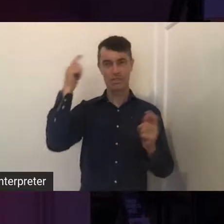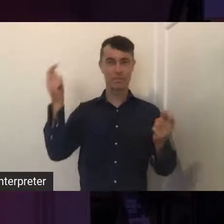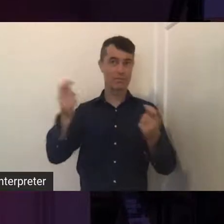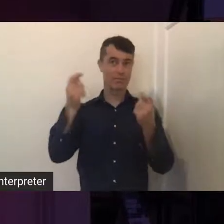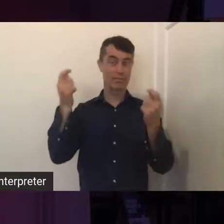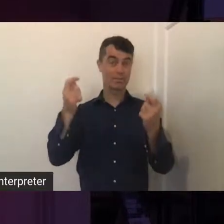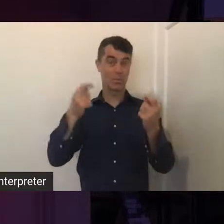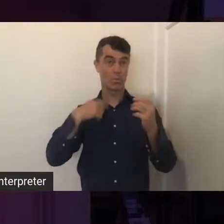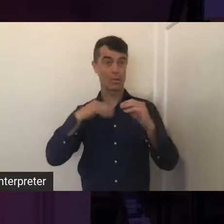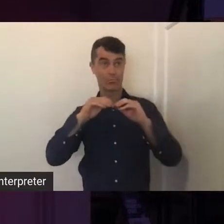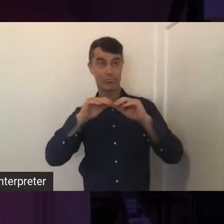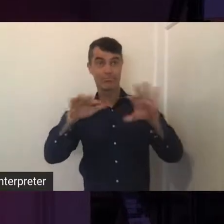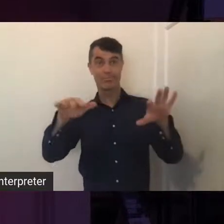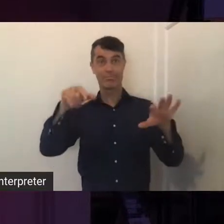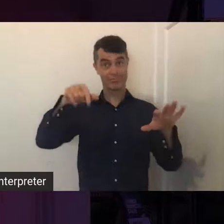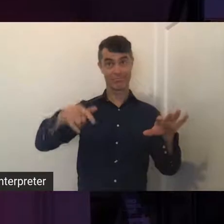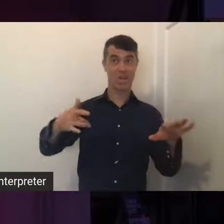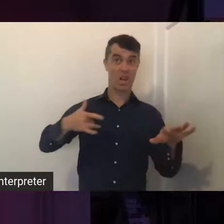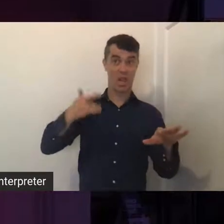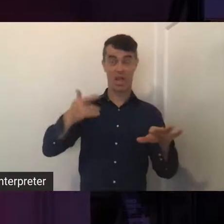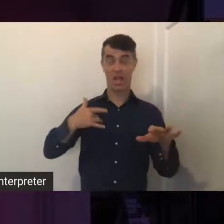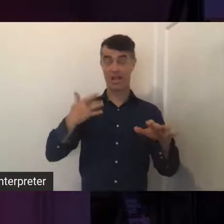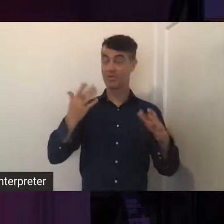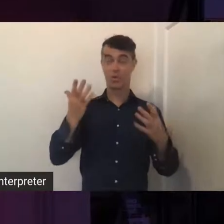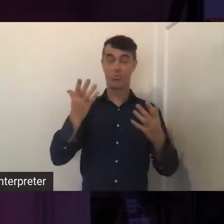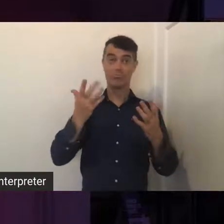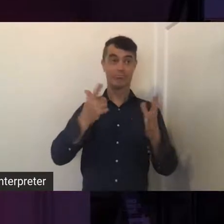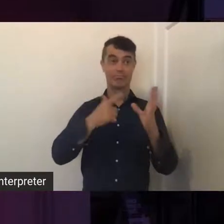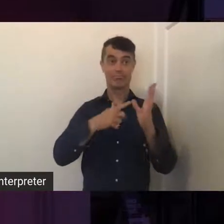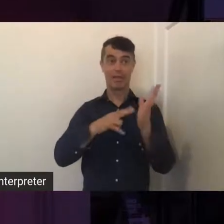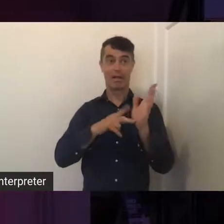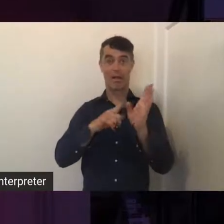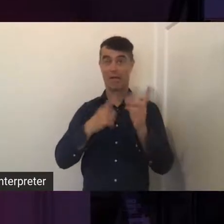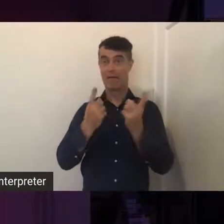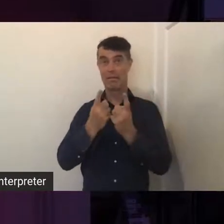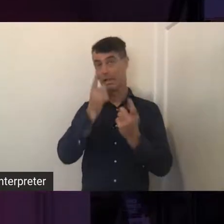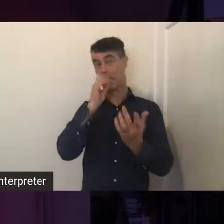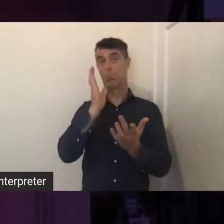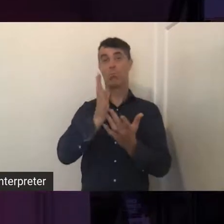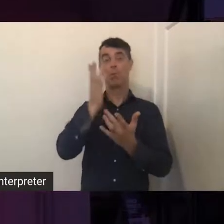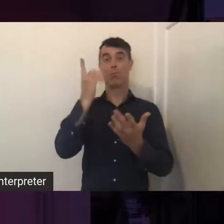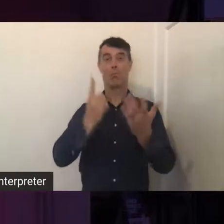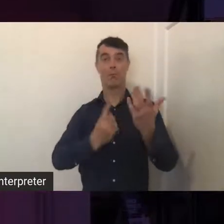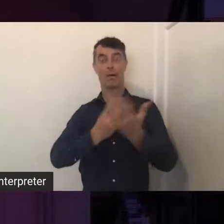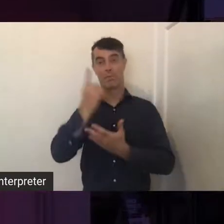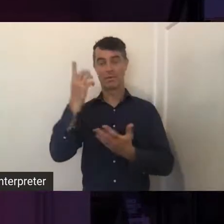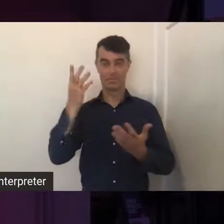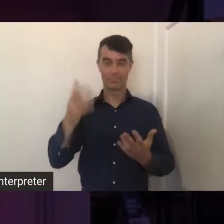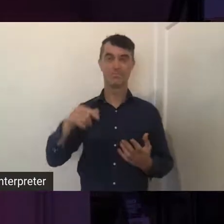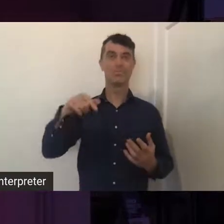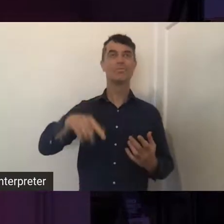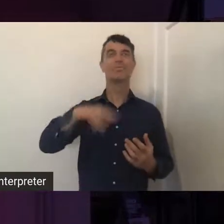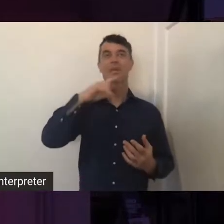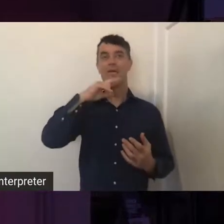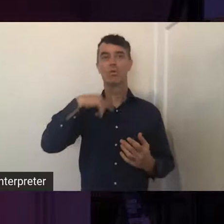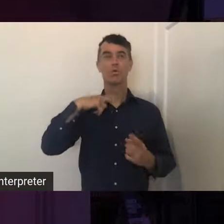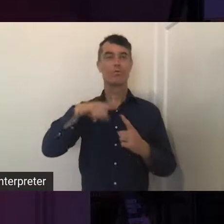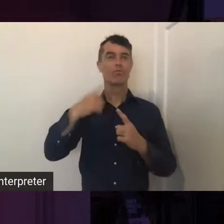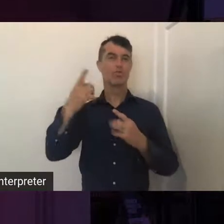today, so anything can happen. The afternoon we're talking to First Nations